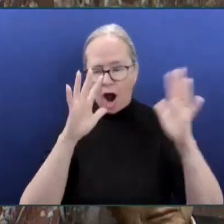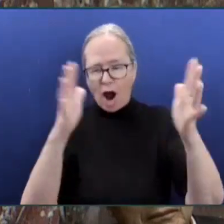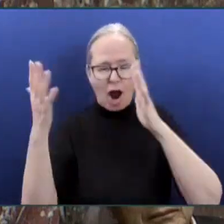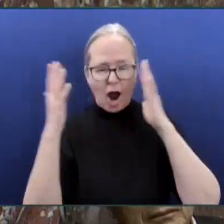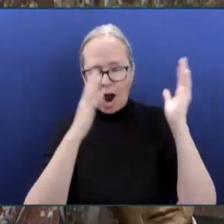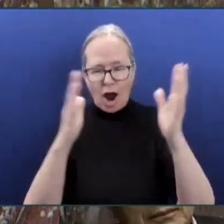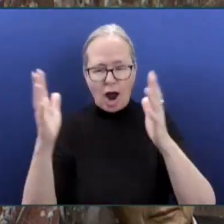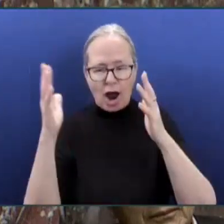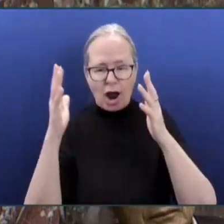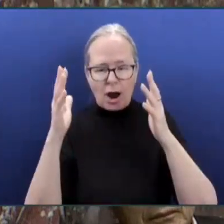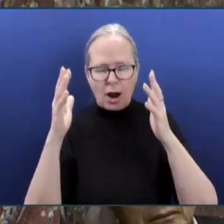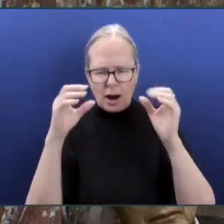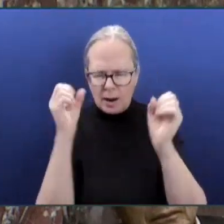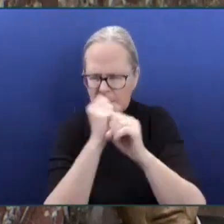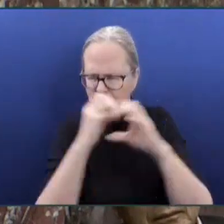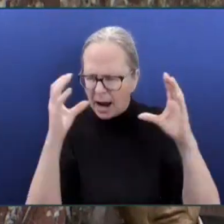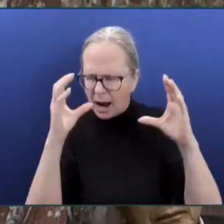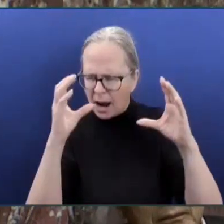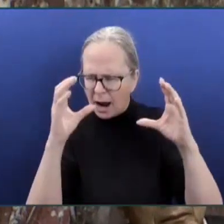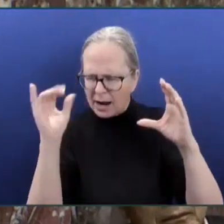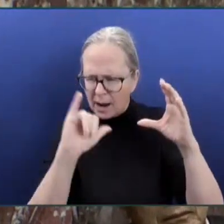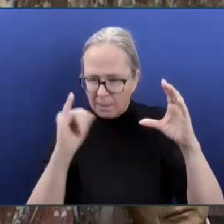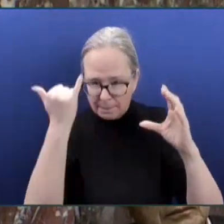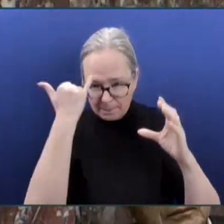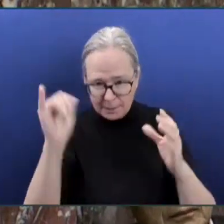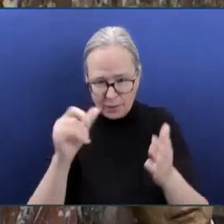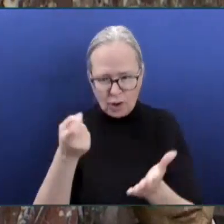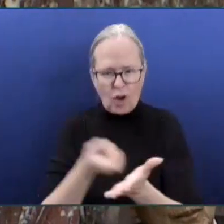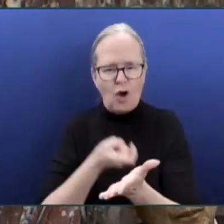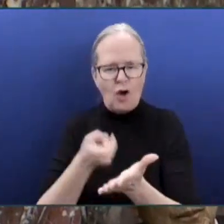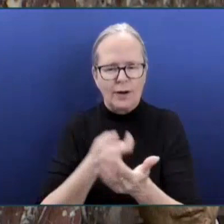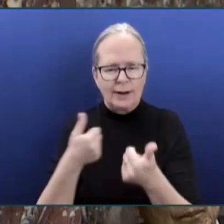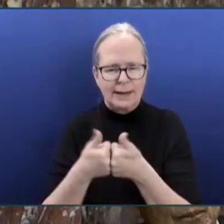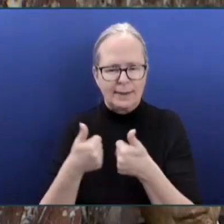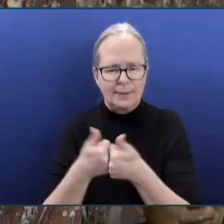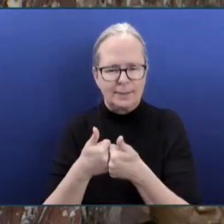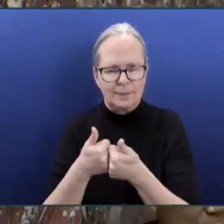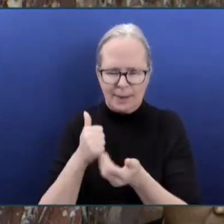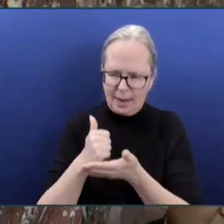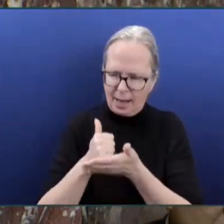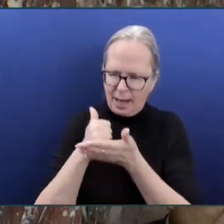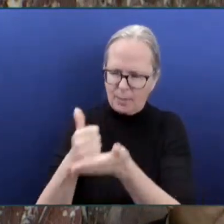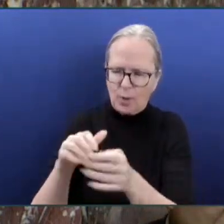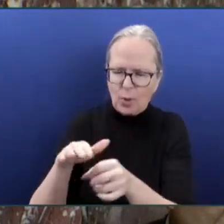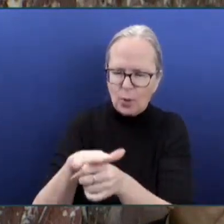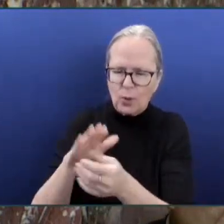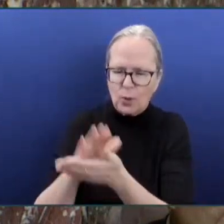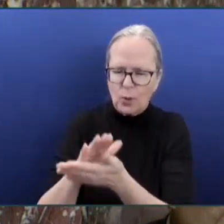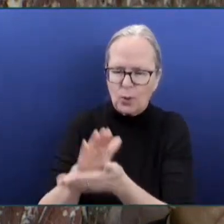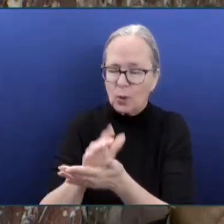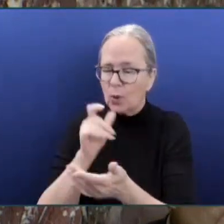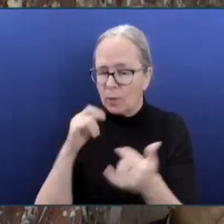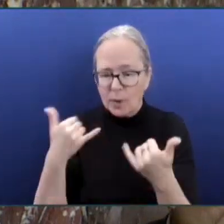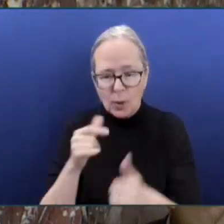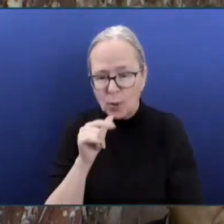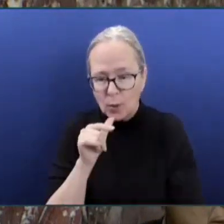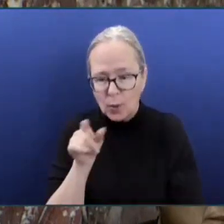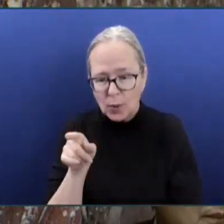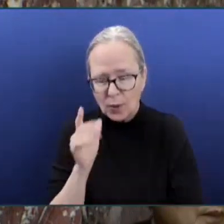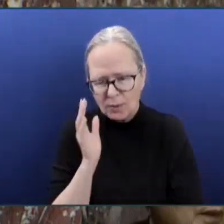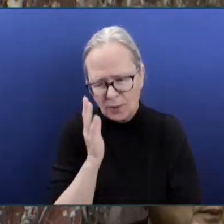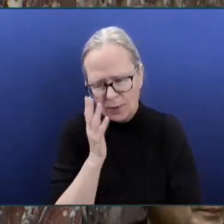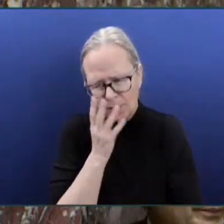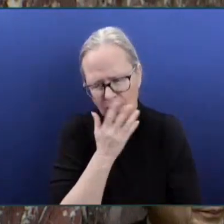same hockey game held in a local school, where players are adorable little kids and the fans are the poster waiting parents.